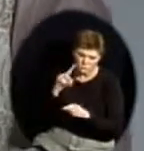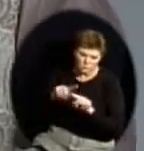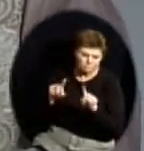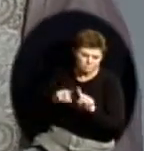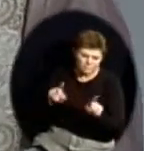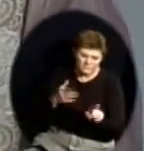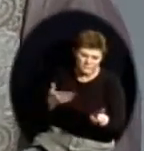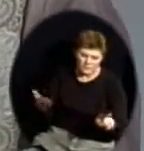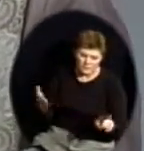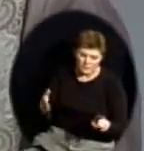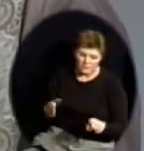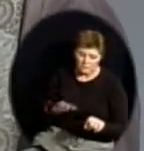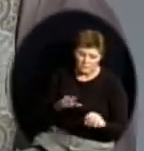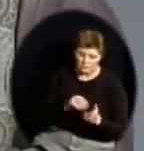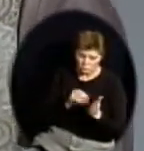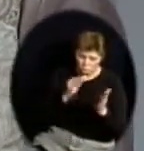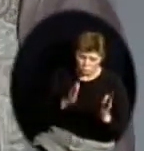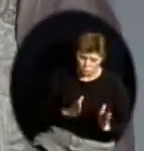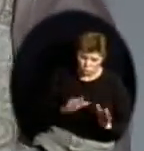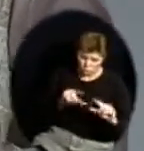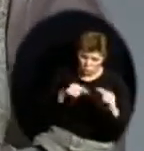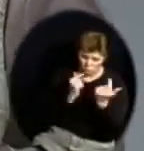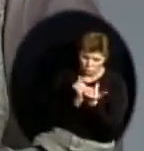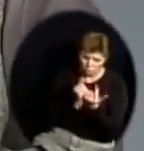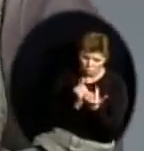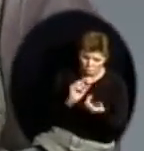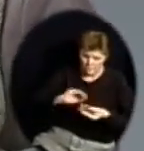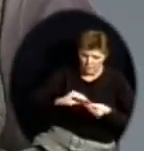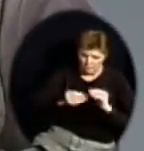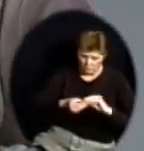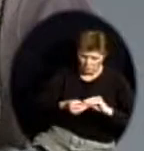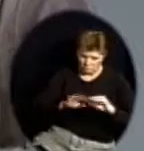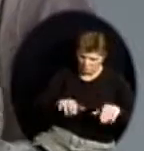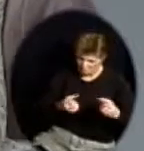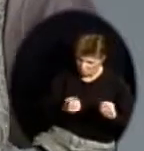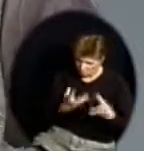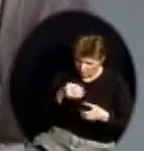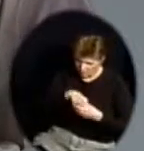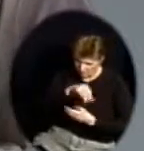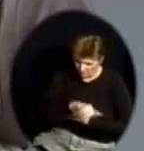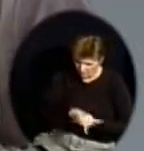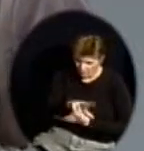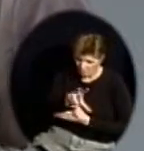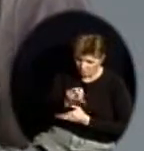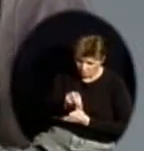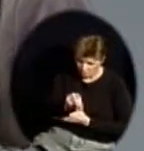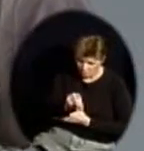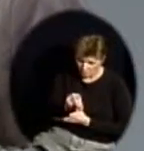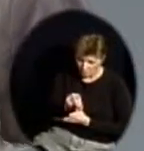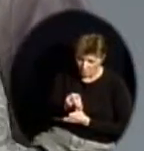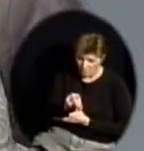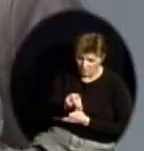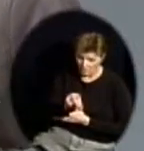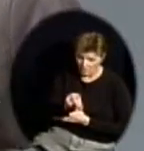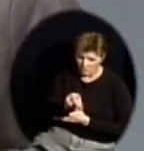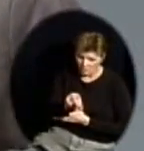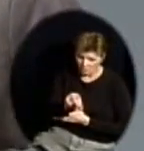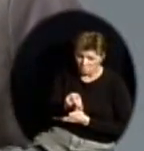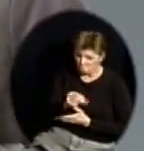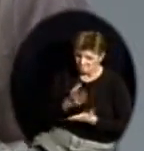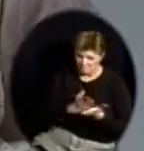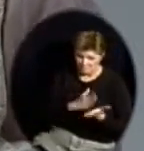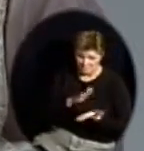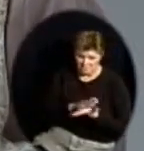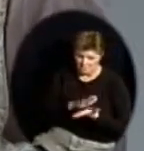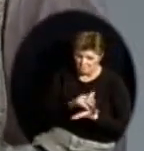Student group size in the state of Kansas, for some schools, 30 in a particular student group, they will never have that many.